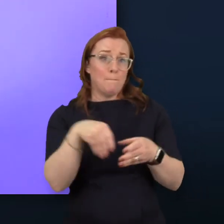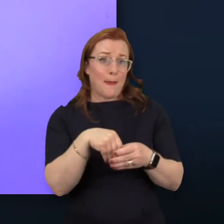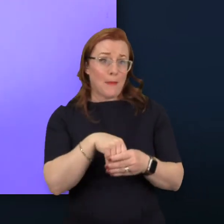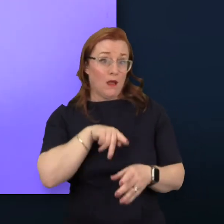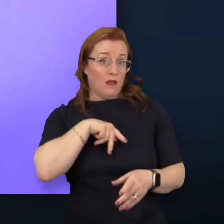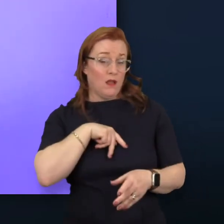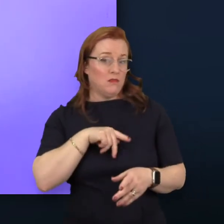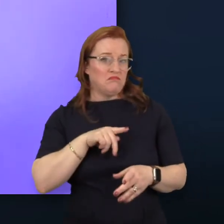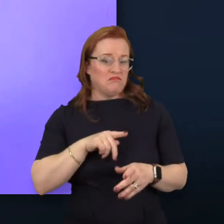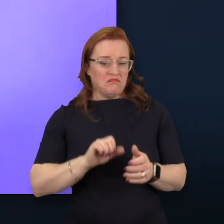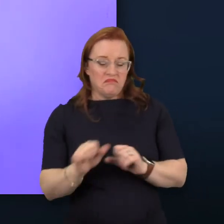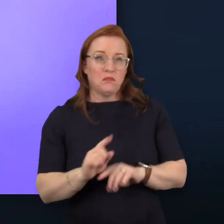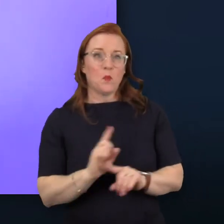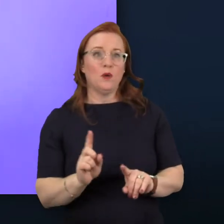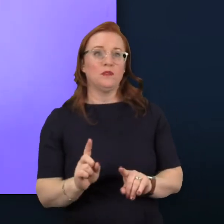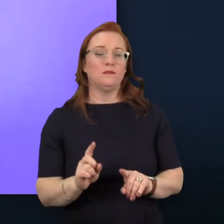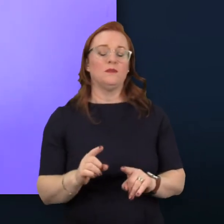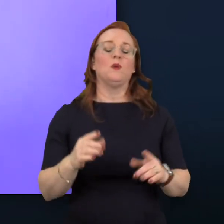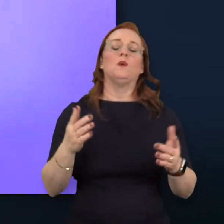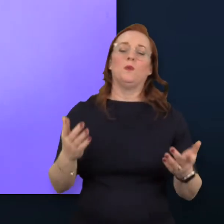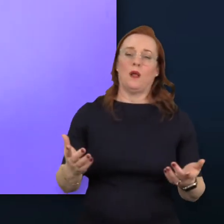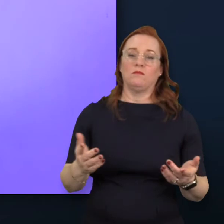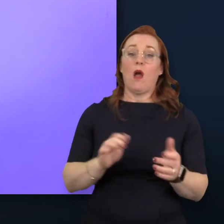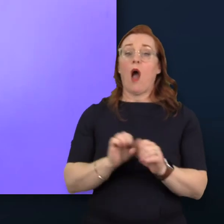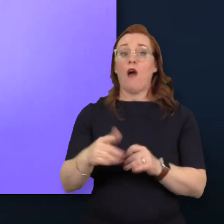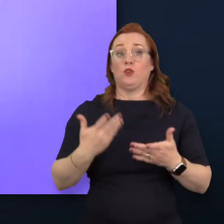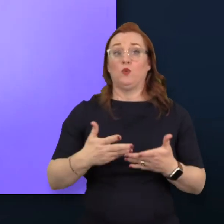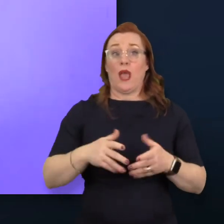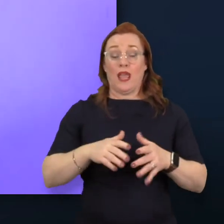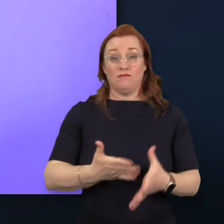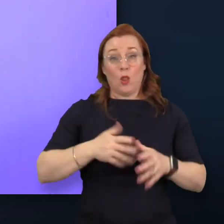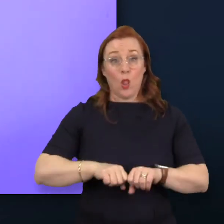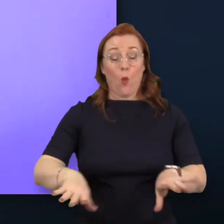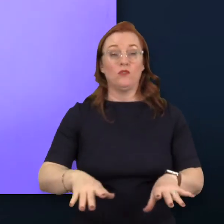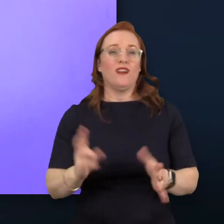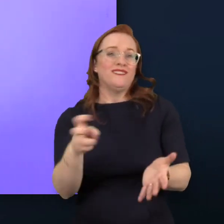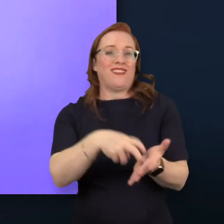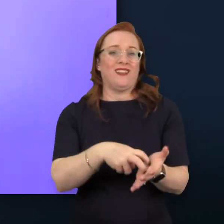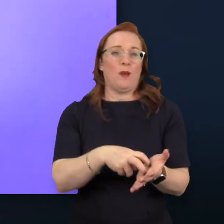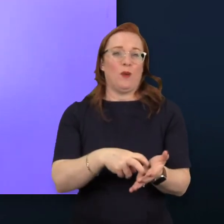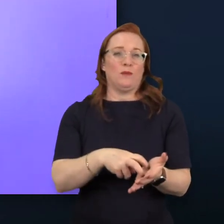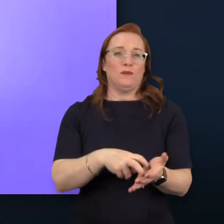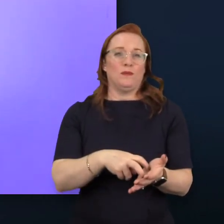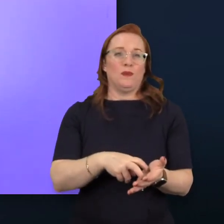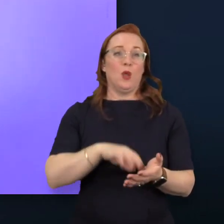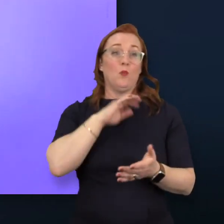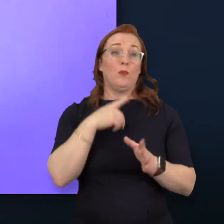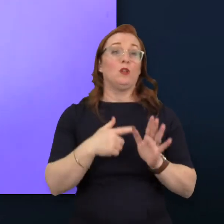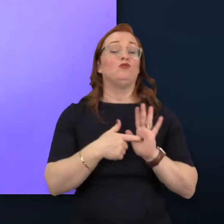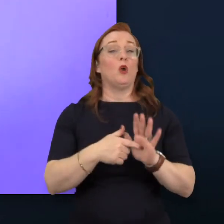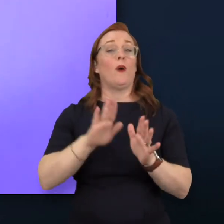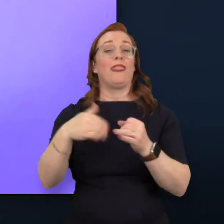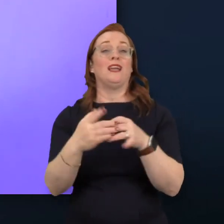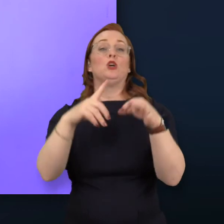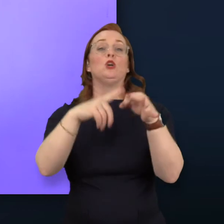after the launch? Well, first what we'd like to do after the launch is sign up. We'll be showing you a QR code you